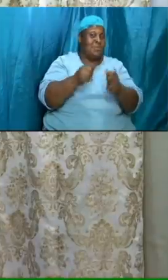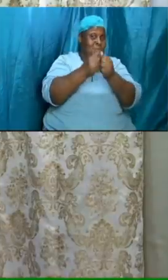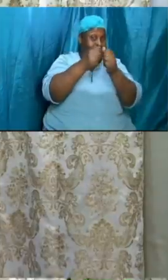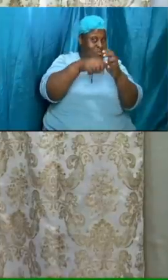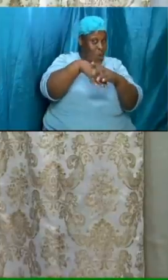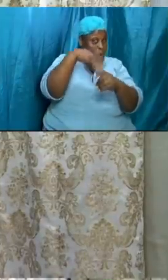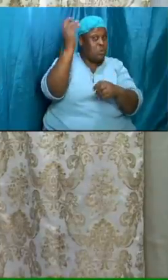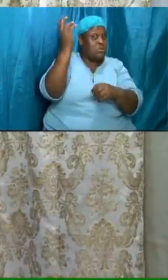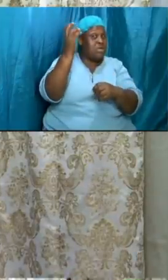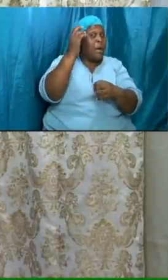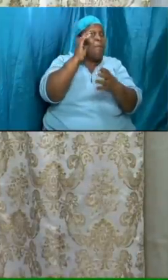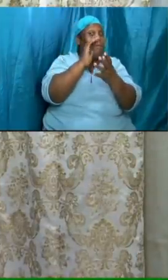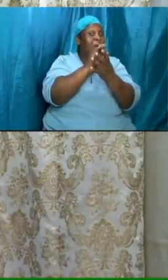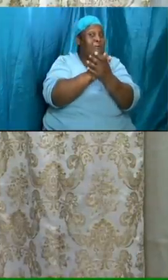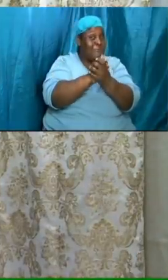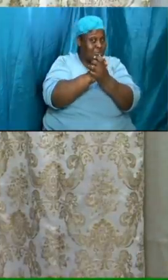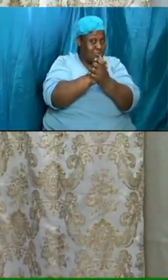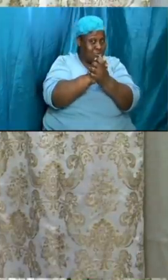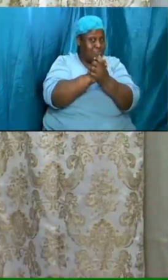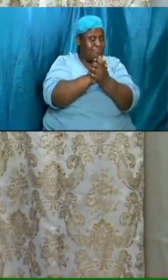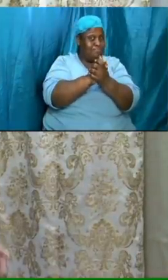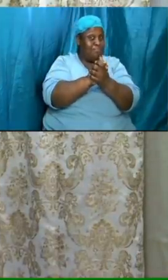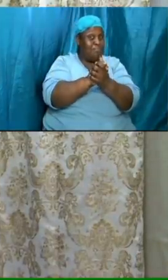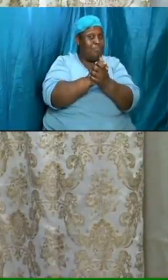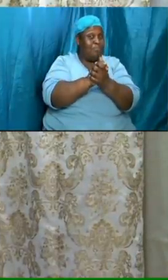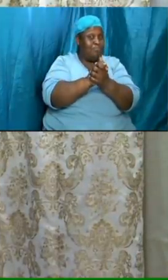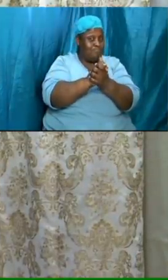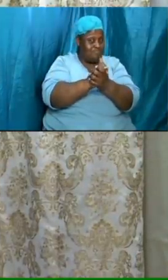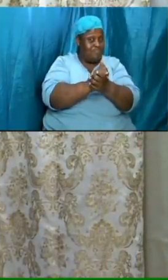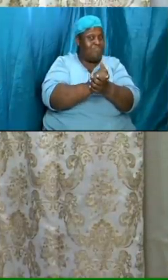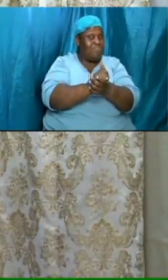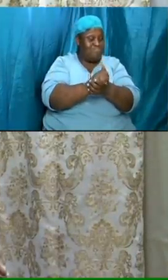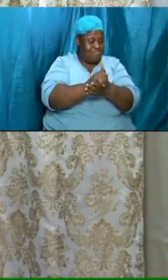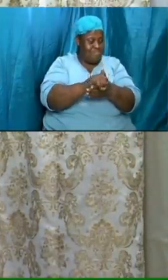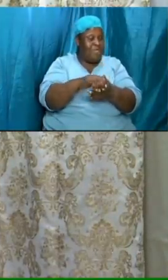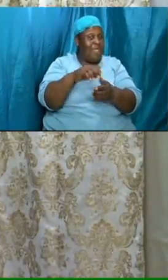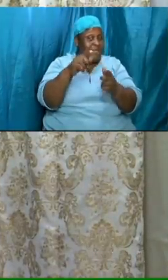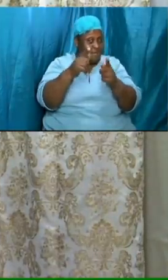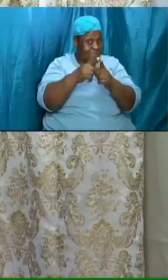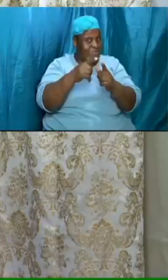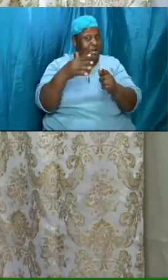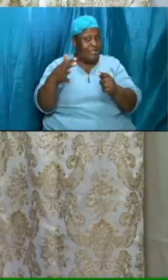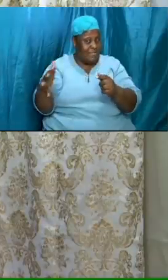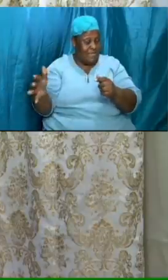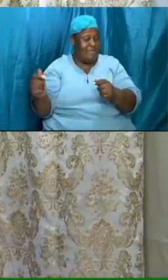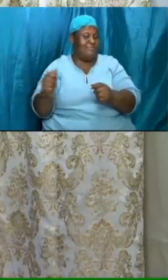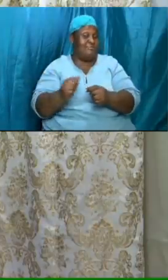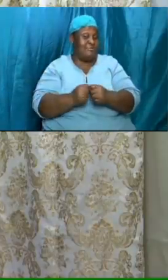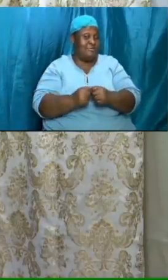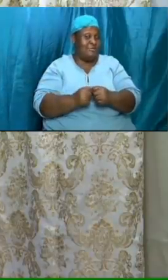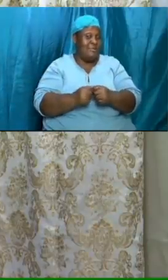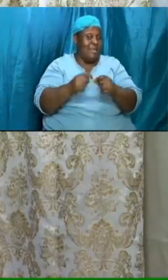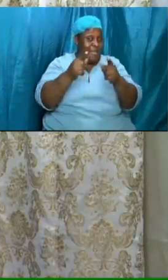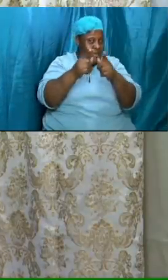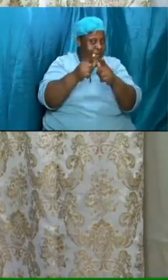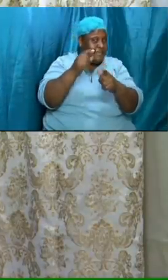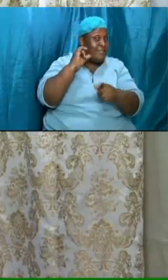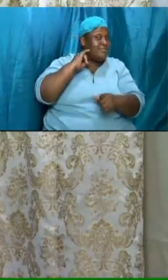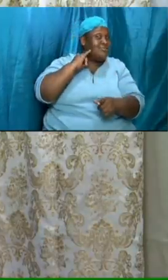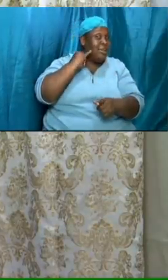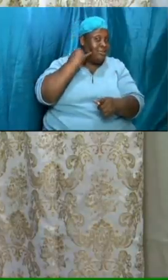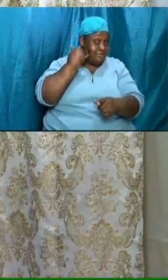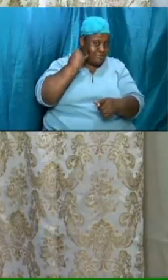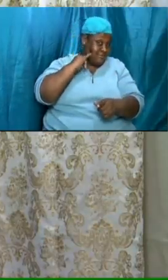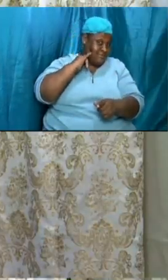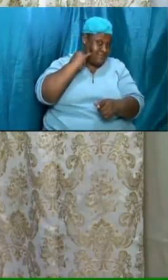of a mighty kingdom little things when the servant of abraham went